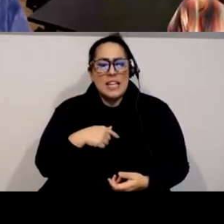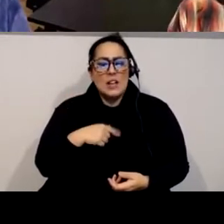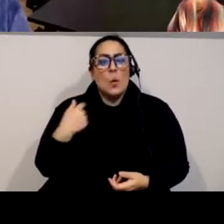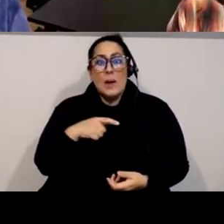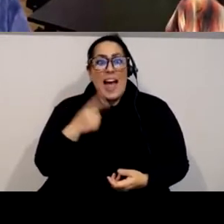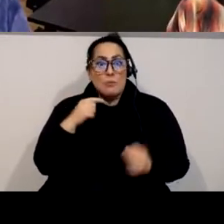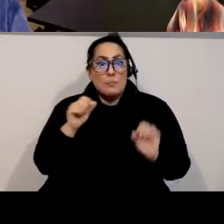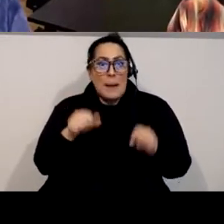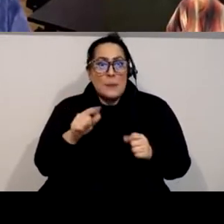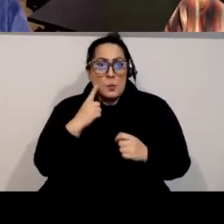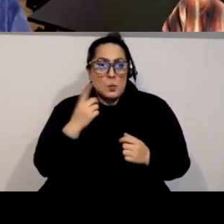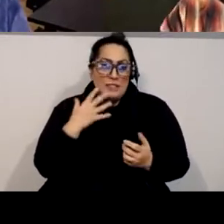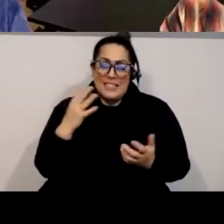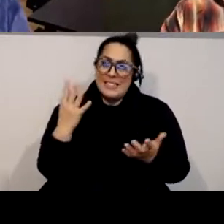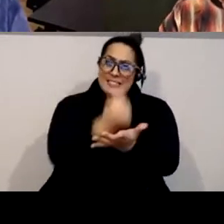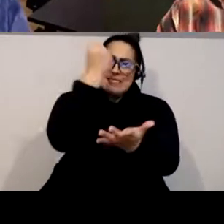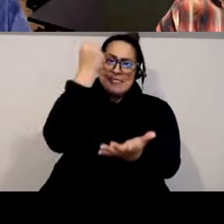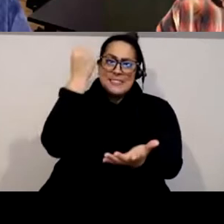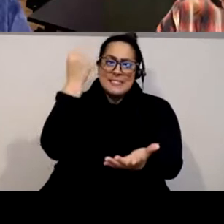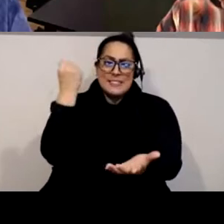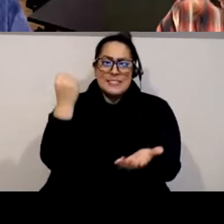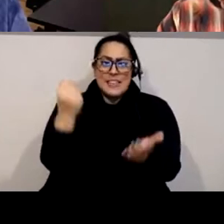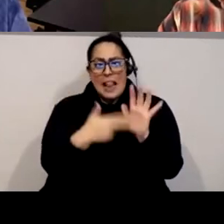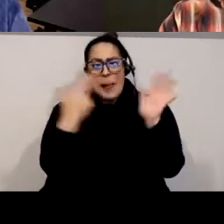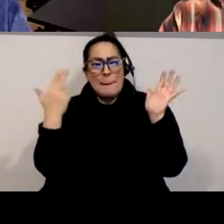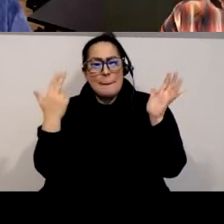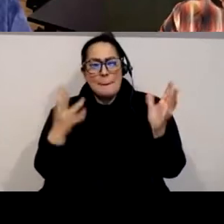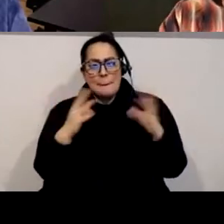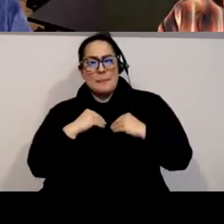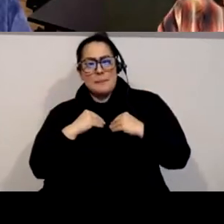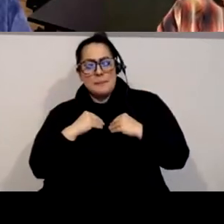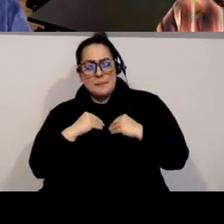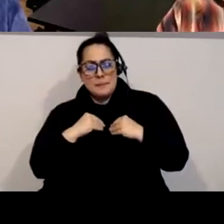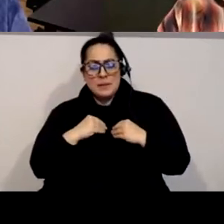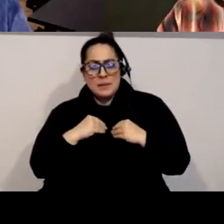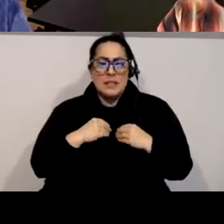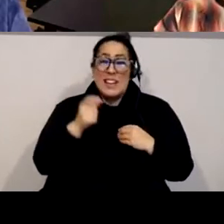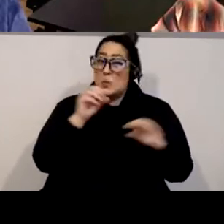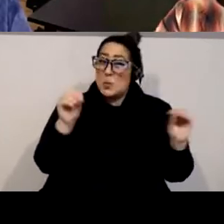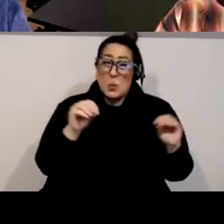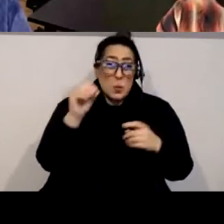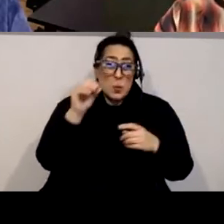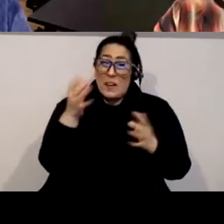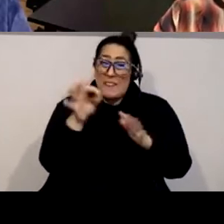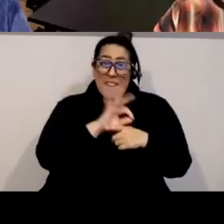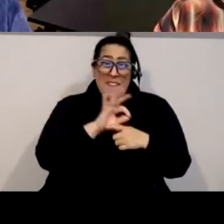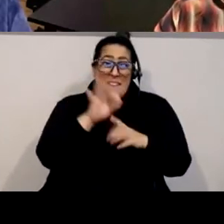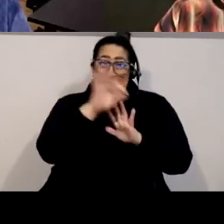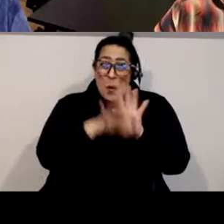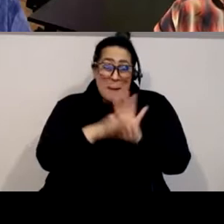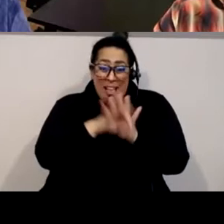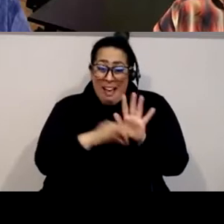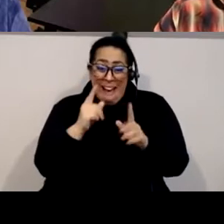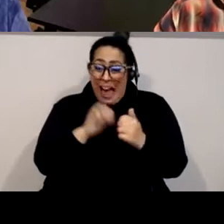able to claim that and there's no formula uh and it's ever evolving and that's where we actually have the